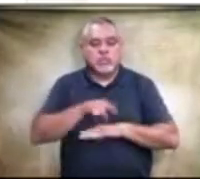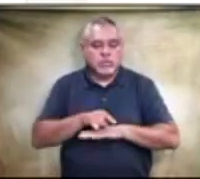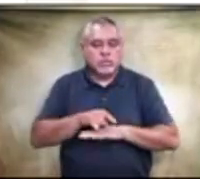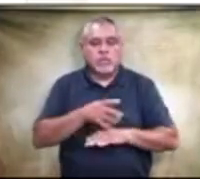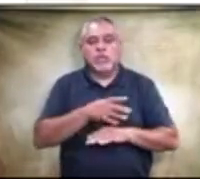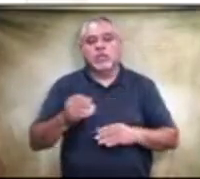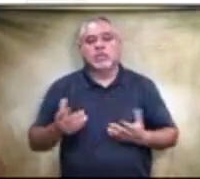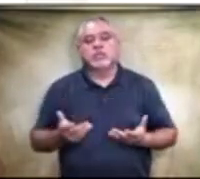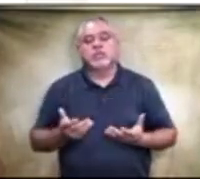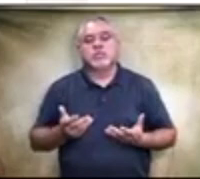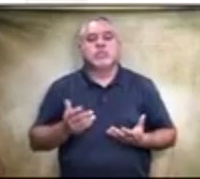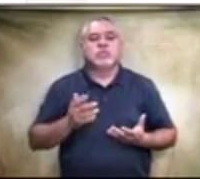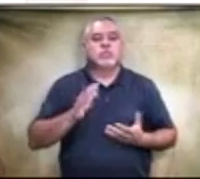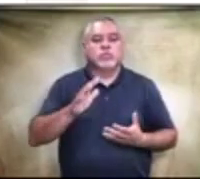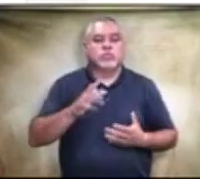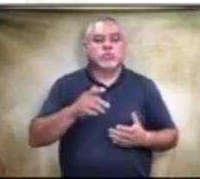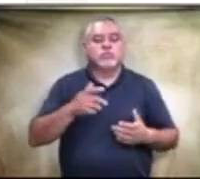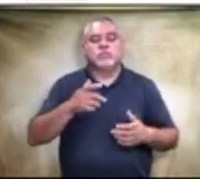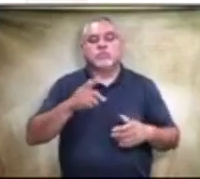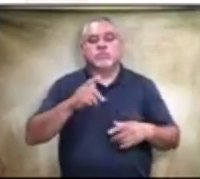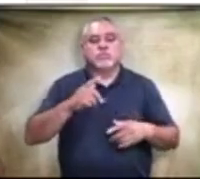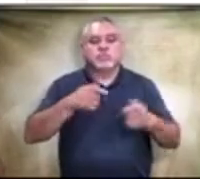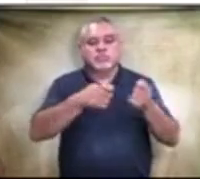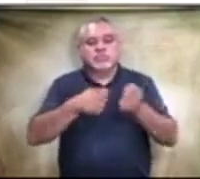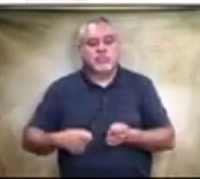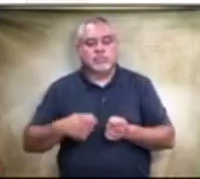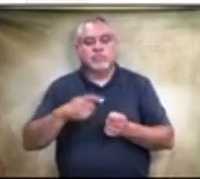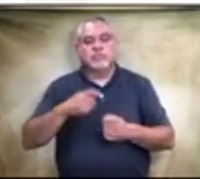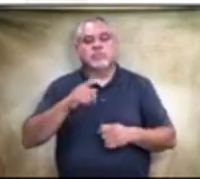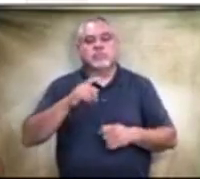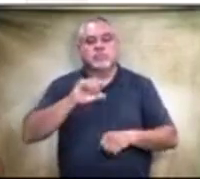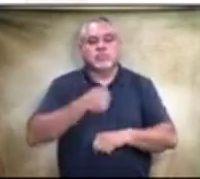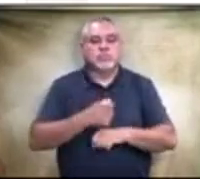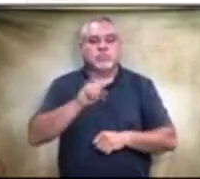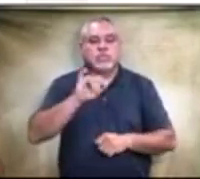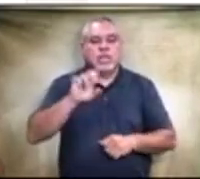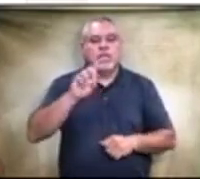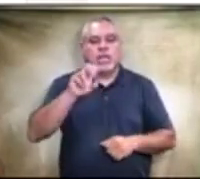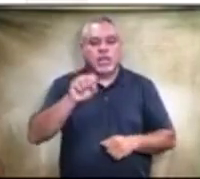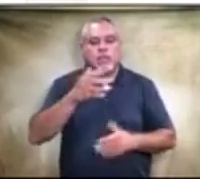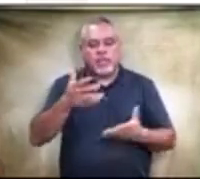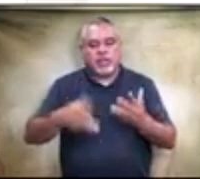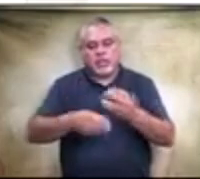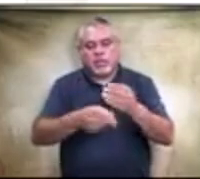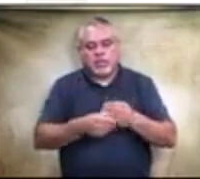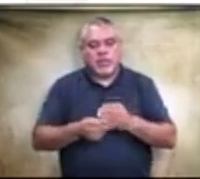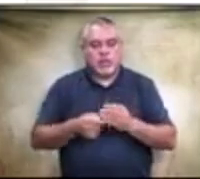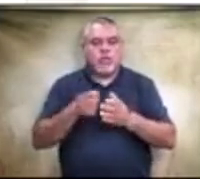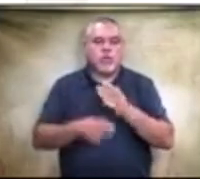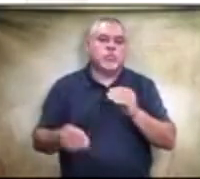your tie downs uh and things like that that will cost you a little bit more than your